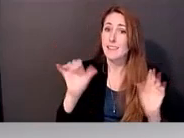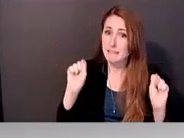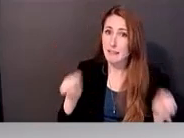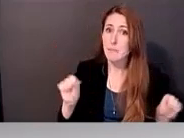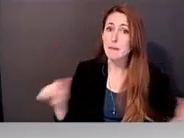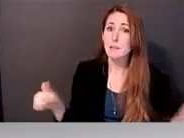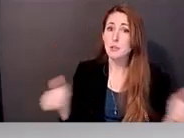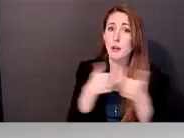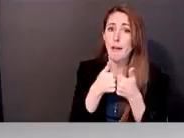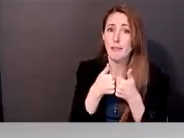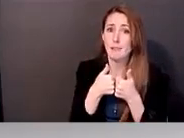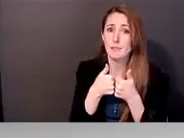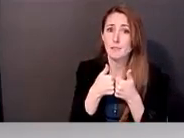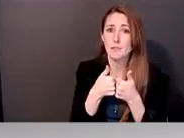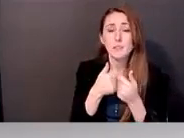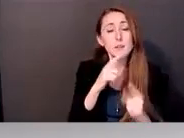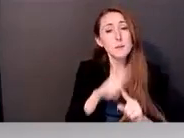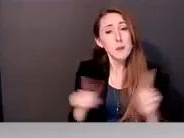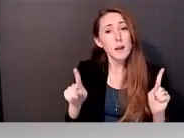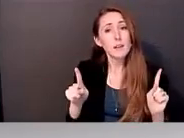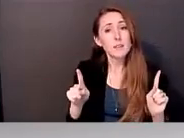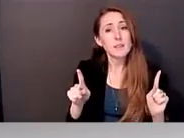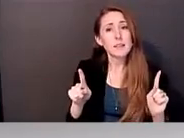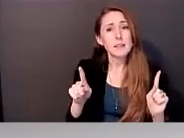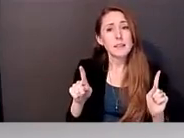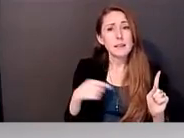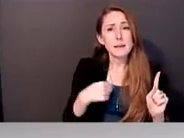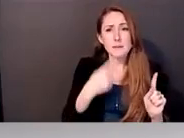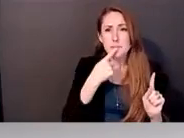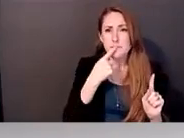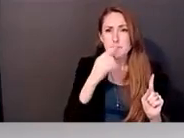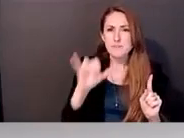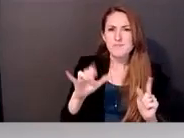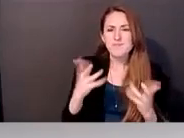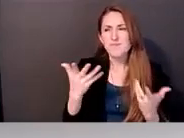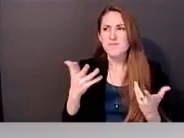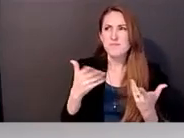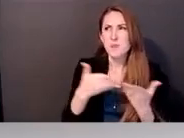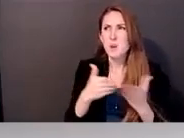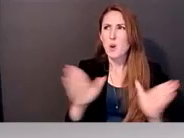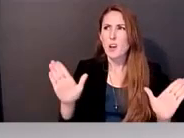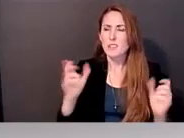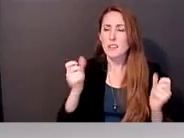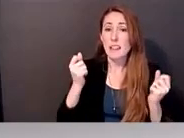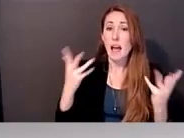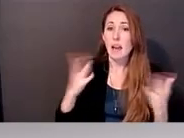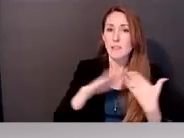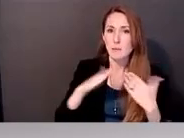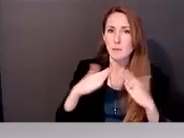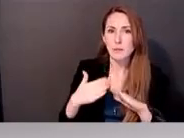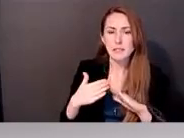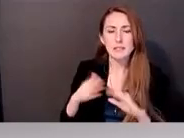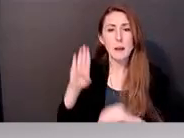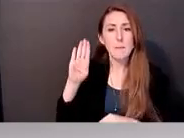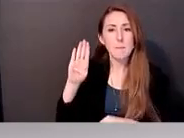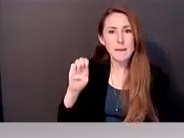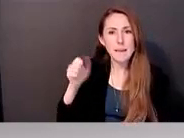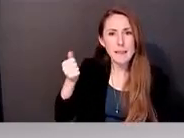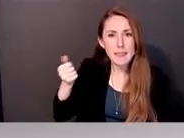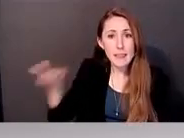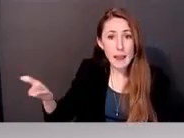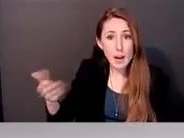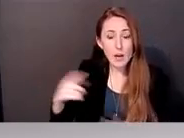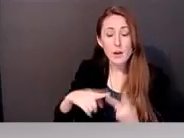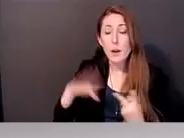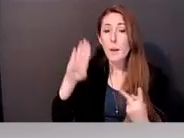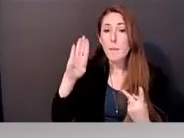Um, but I would say that that's probably in terms of like across a lot of communities is be there, be humble, be aware that y